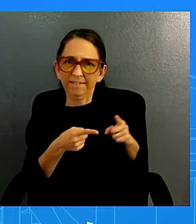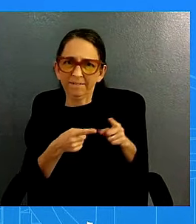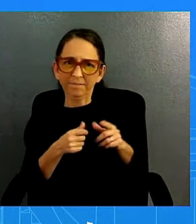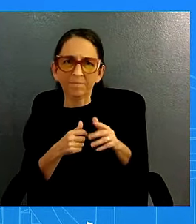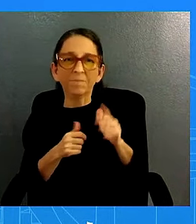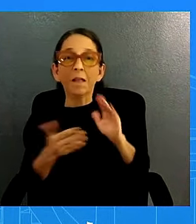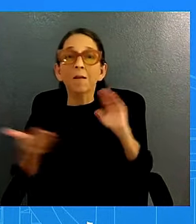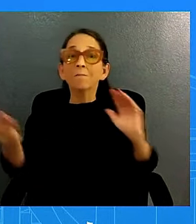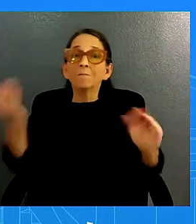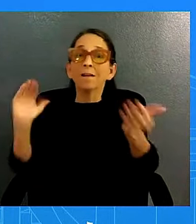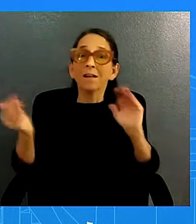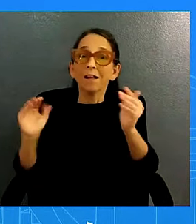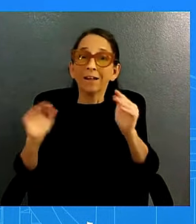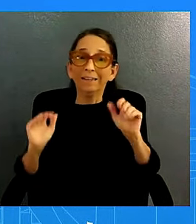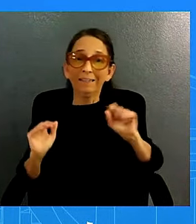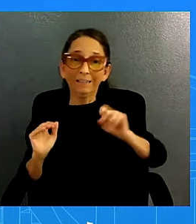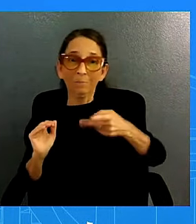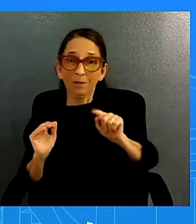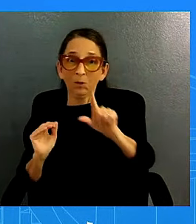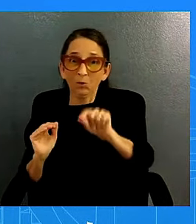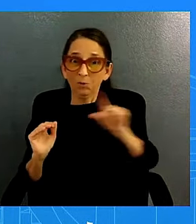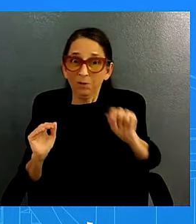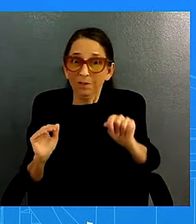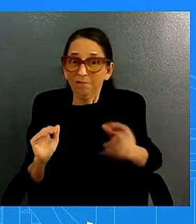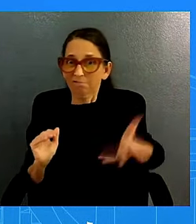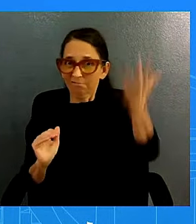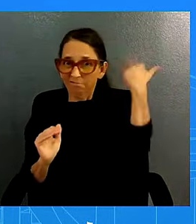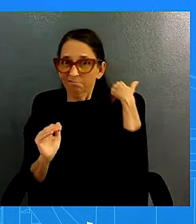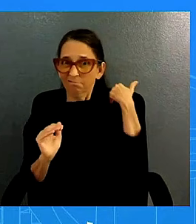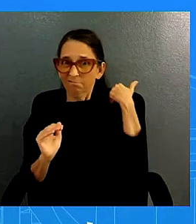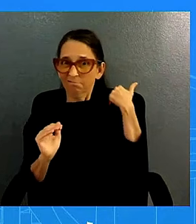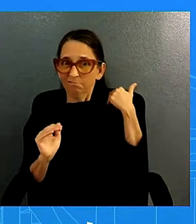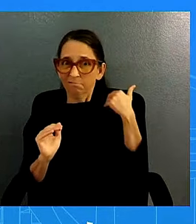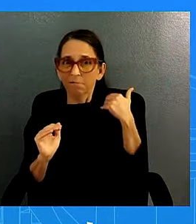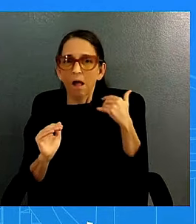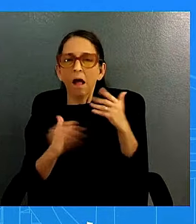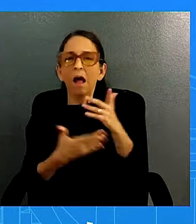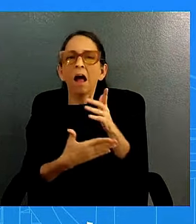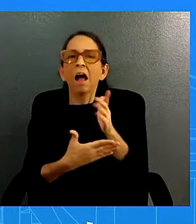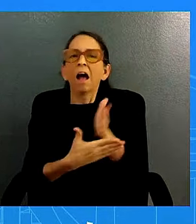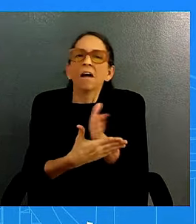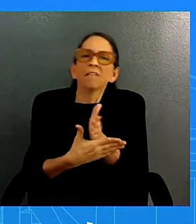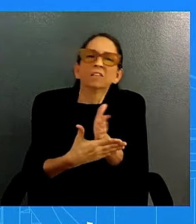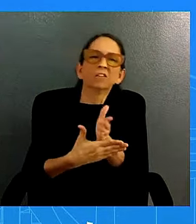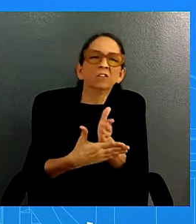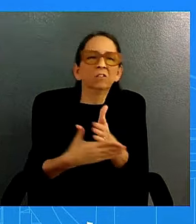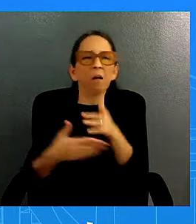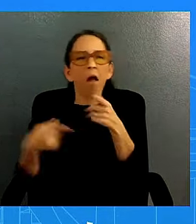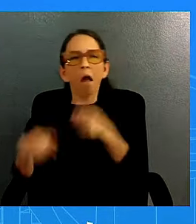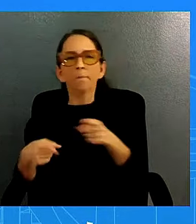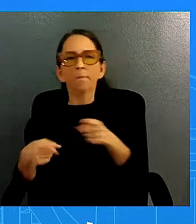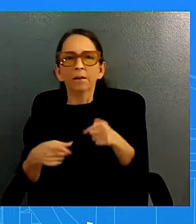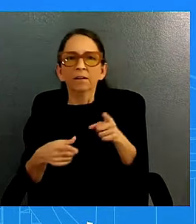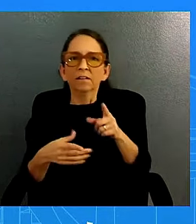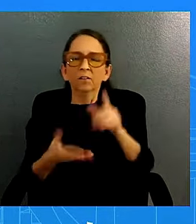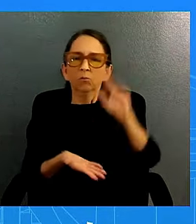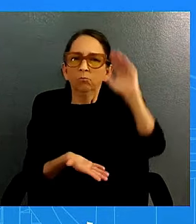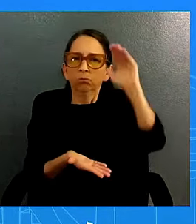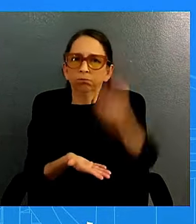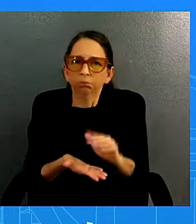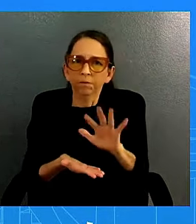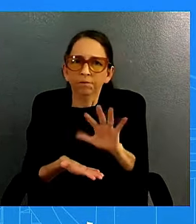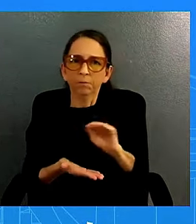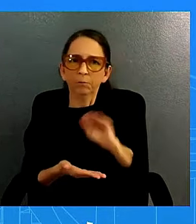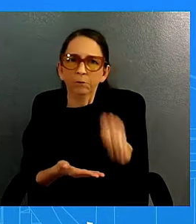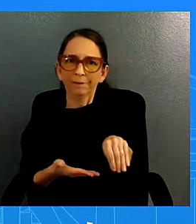2023 average daily encounters have decreased by 50 percent since the executive actions and so we've taken this action because congressional